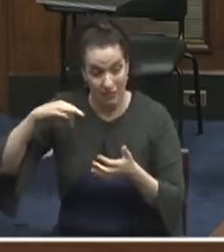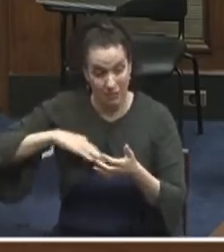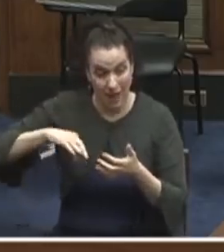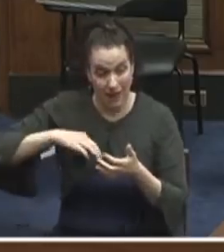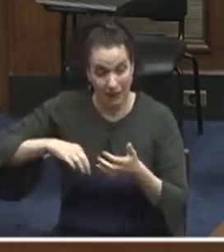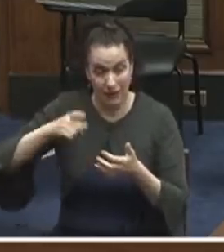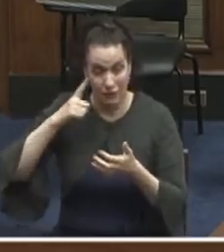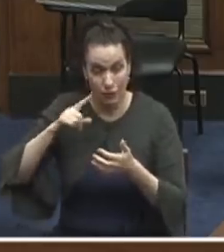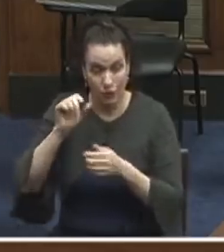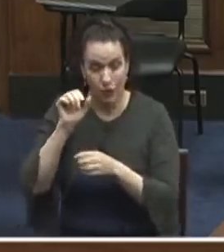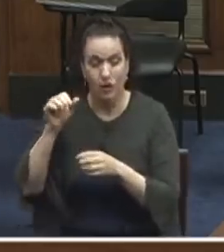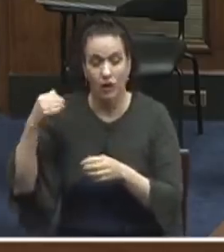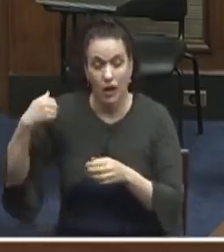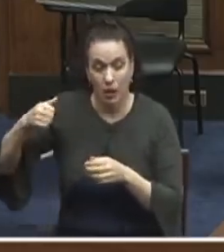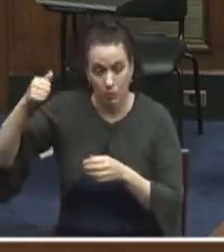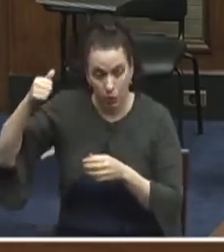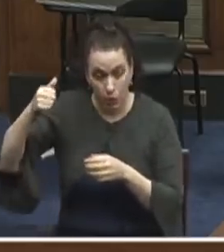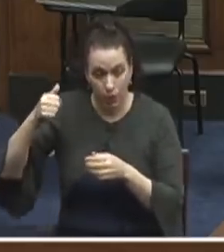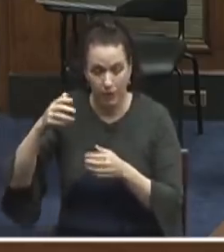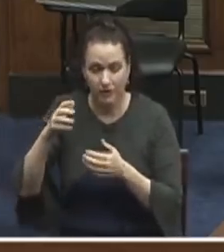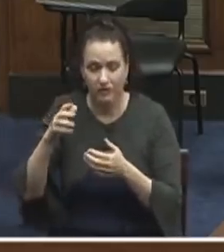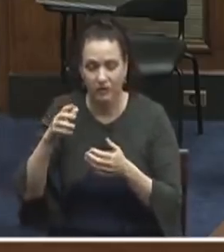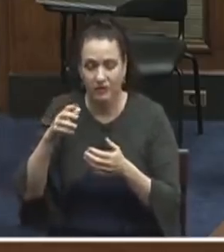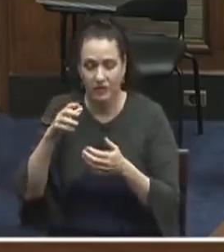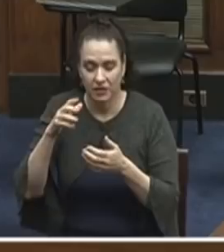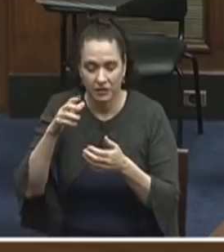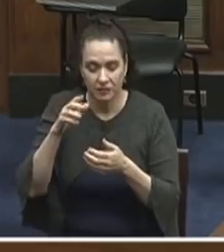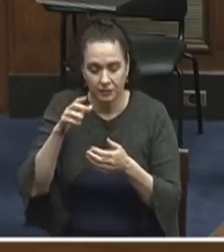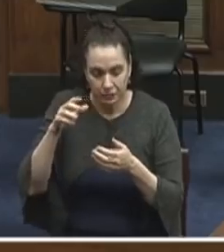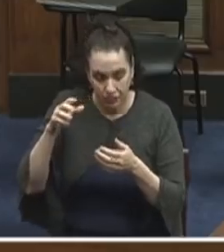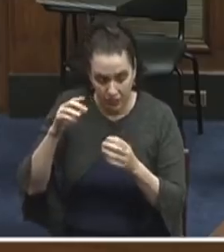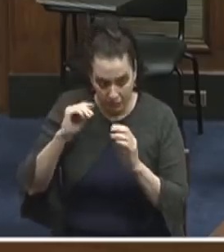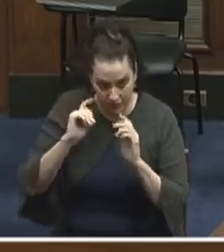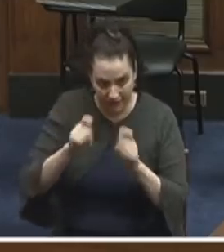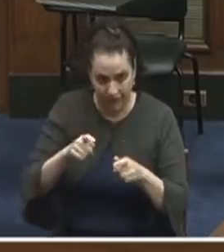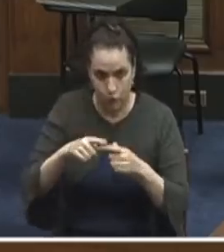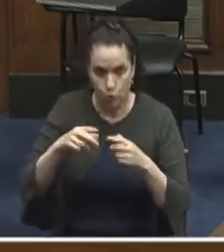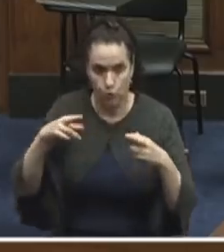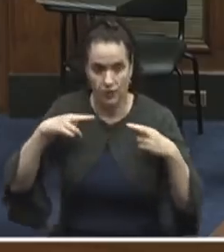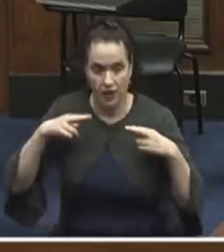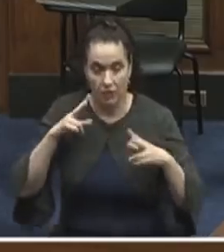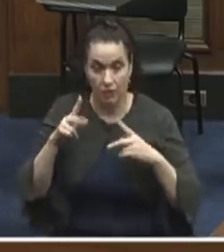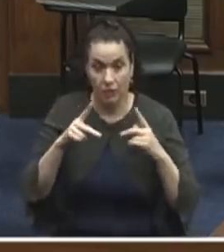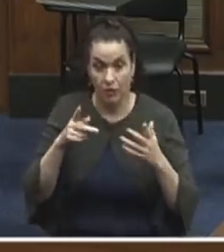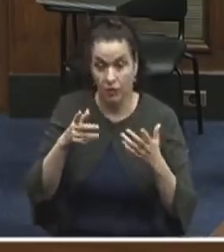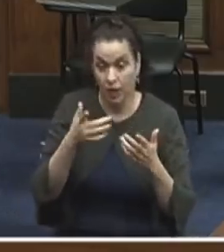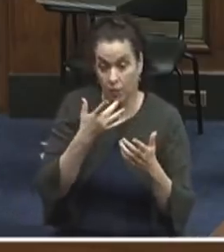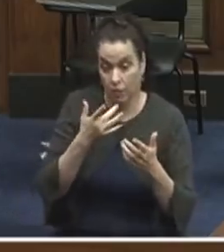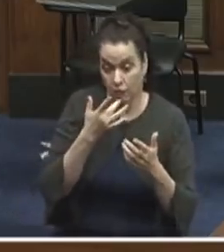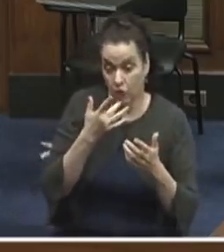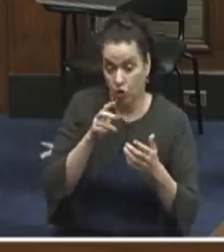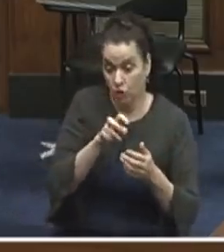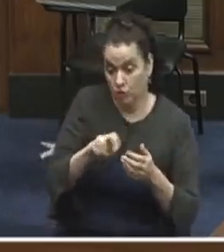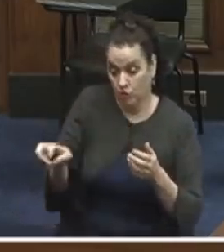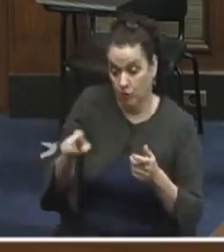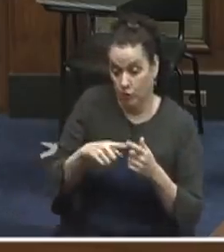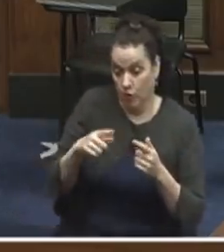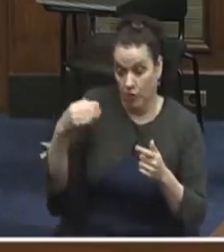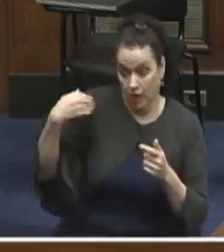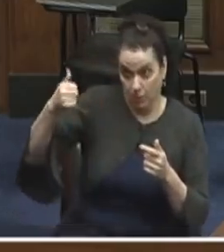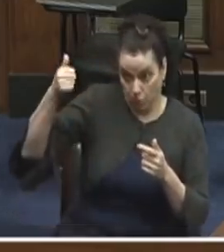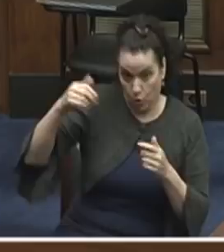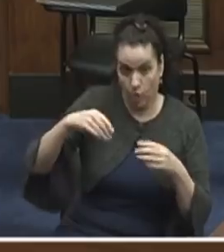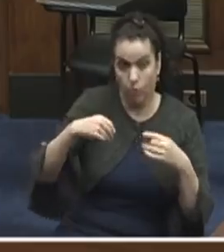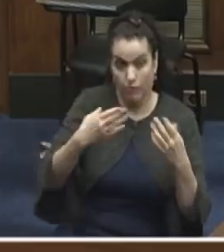against the law. They wanted to move everybody off of an employer-provided model, which seemingly